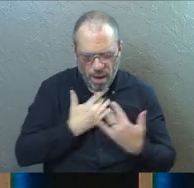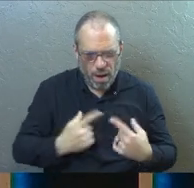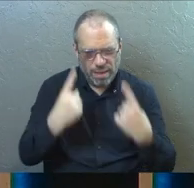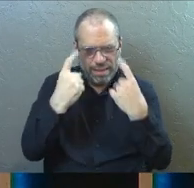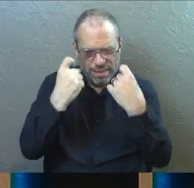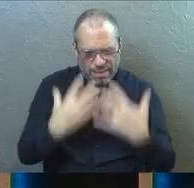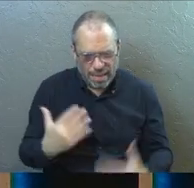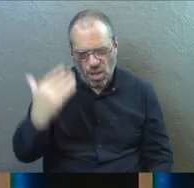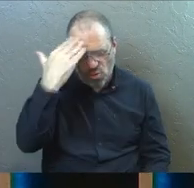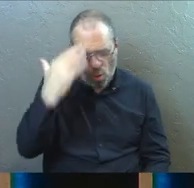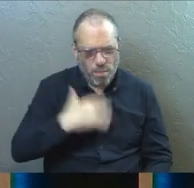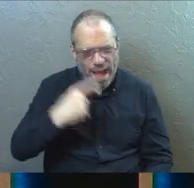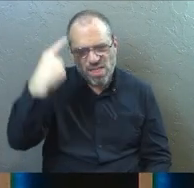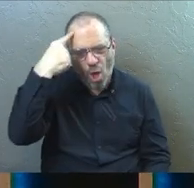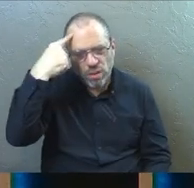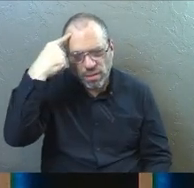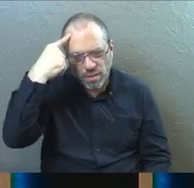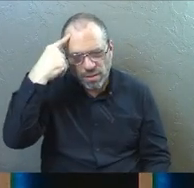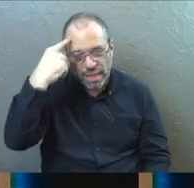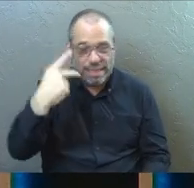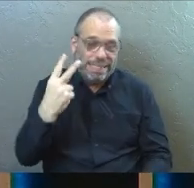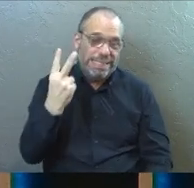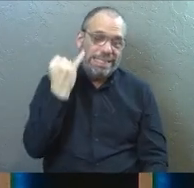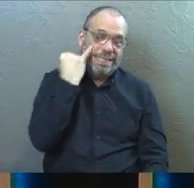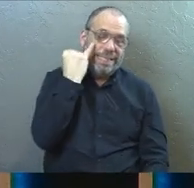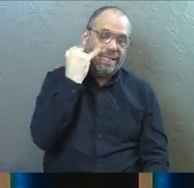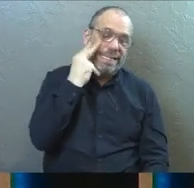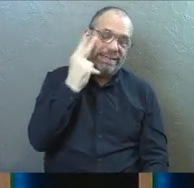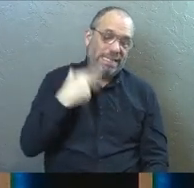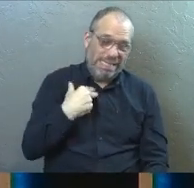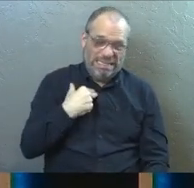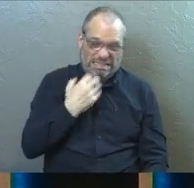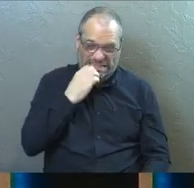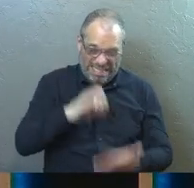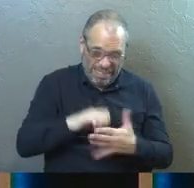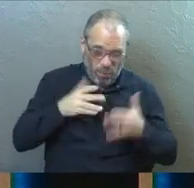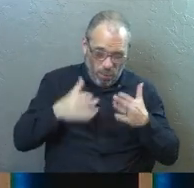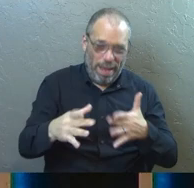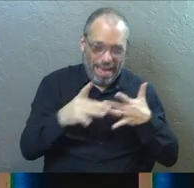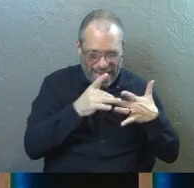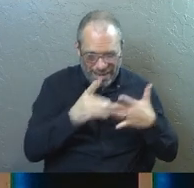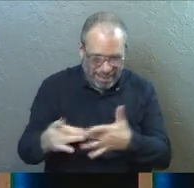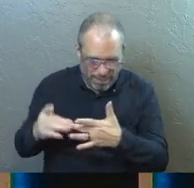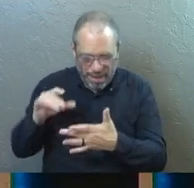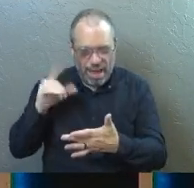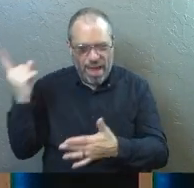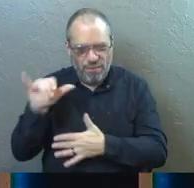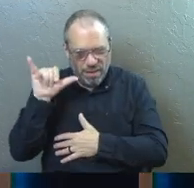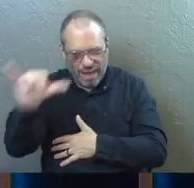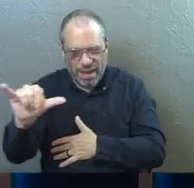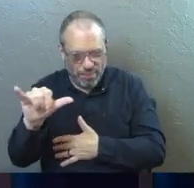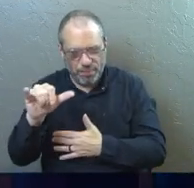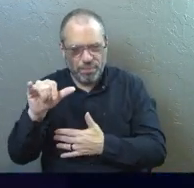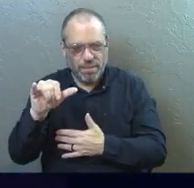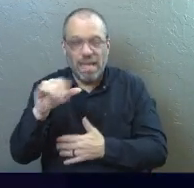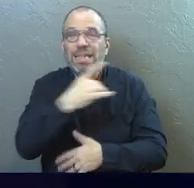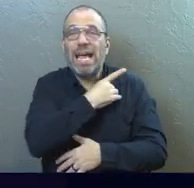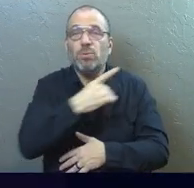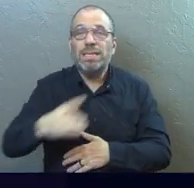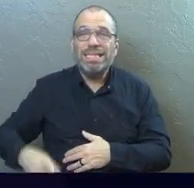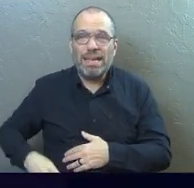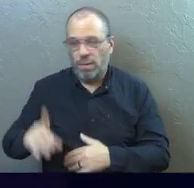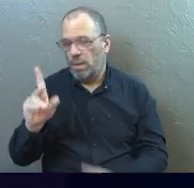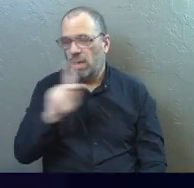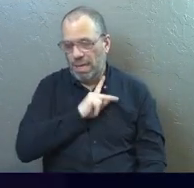me and know my thoughts. See if there's any grievous way in me and lead me in the way everlasting. King David wrote